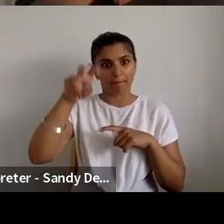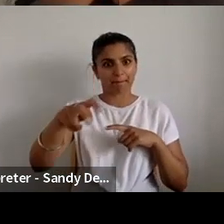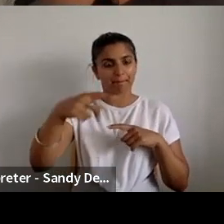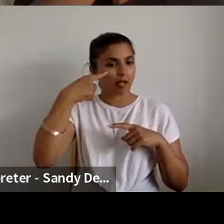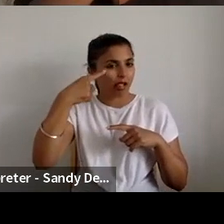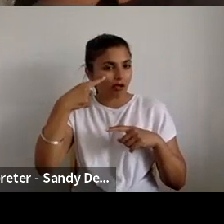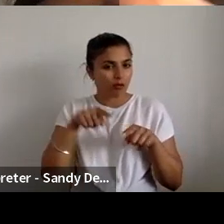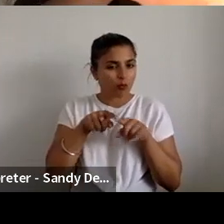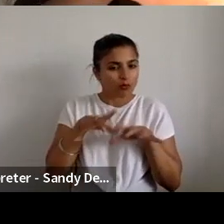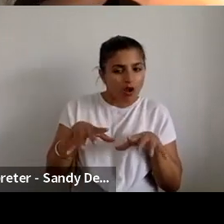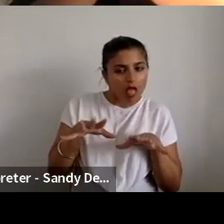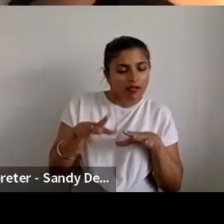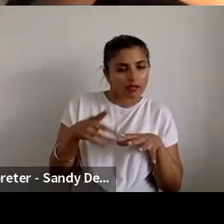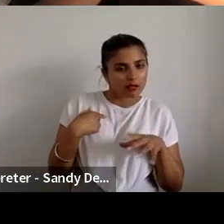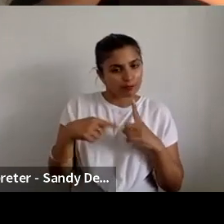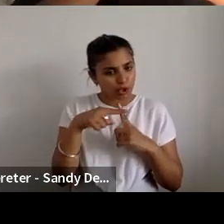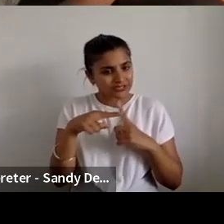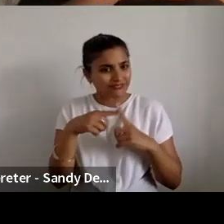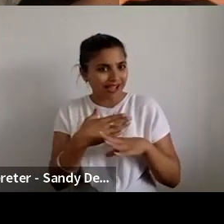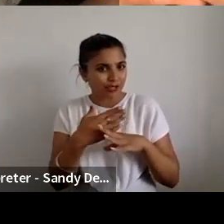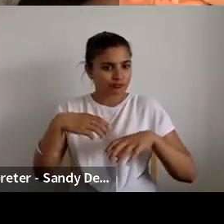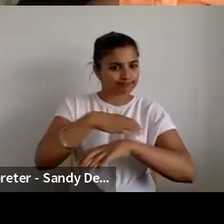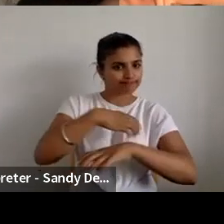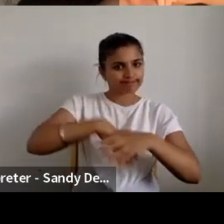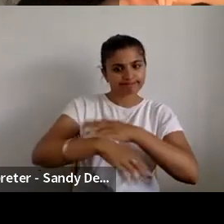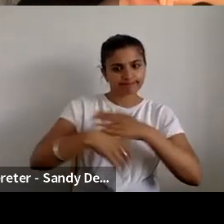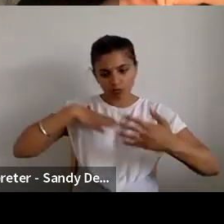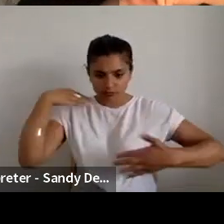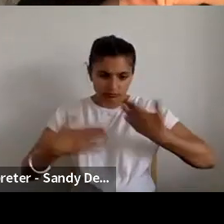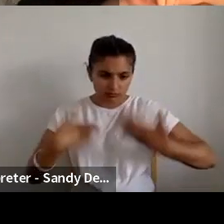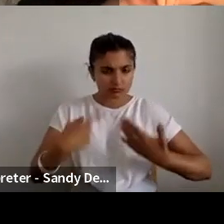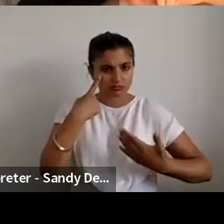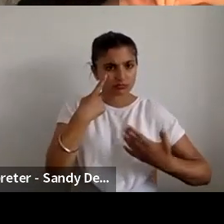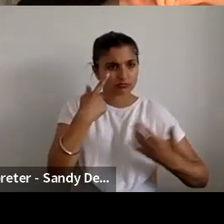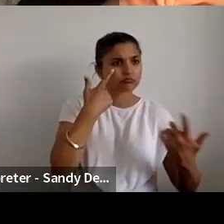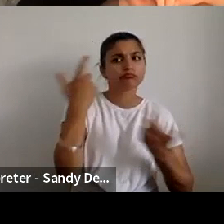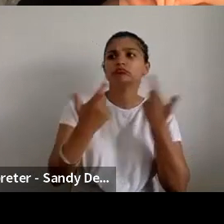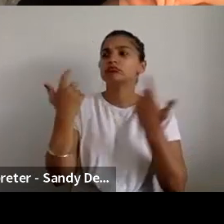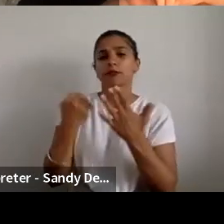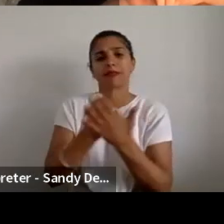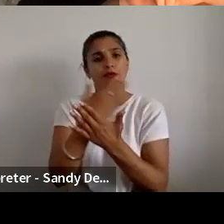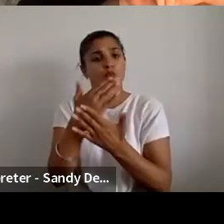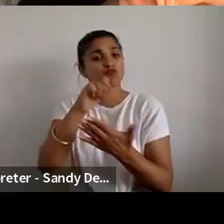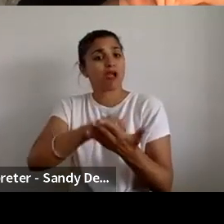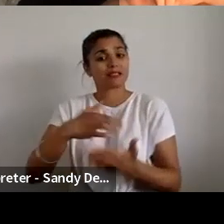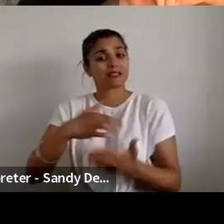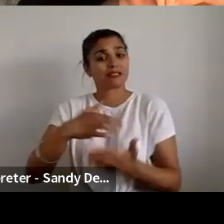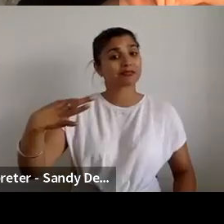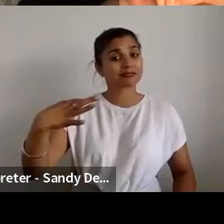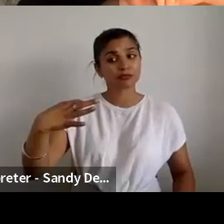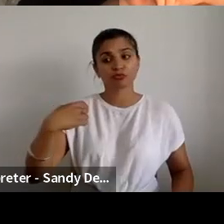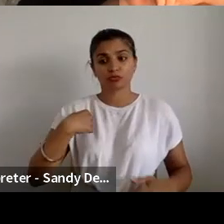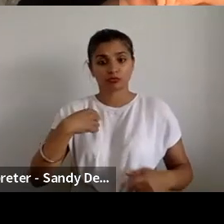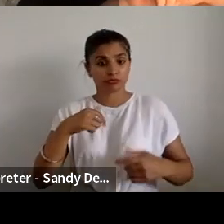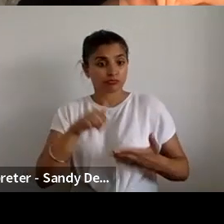kind of positive action and really looking at representation of who gets what in terms of opportunity making.